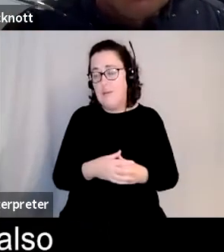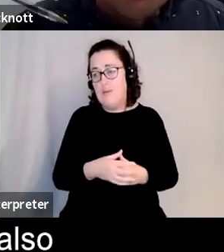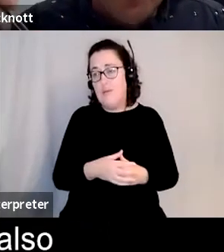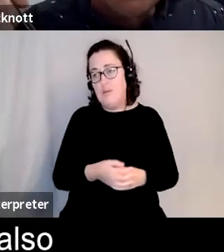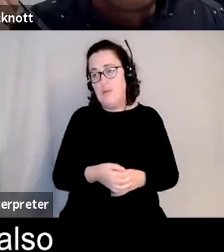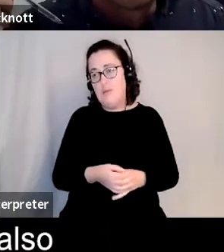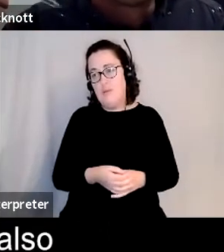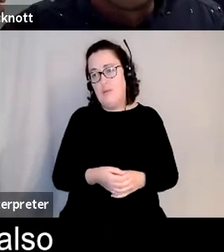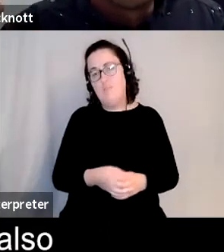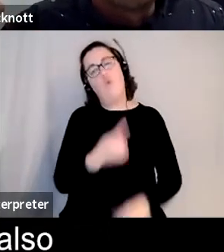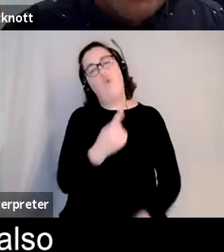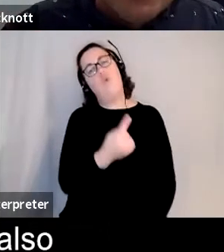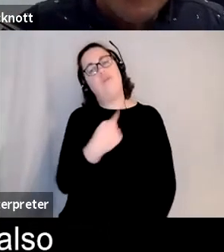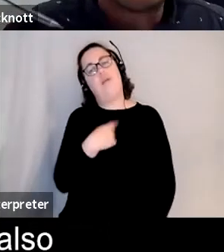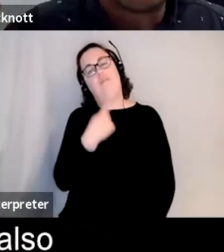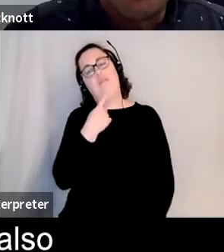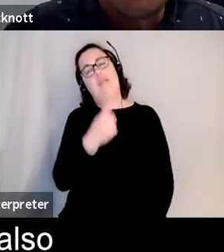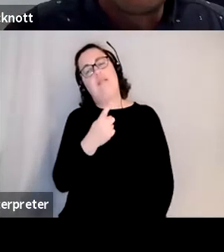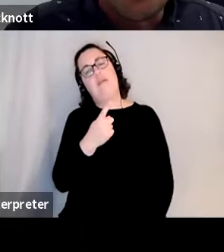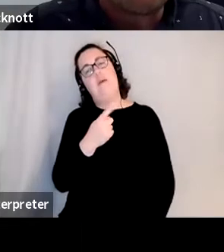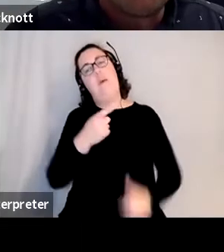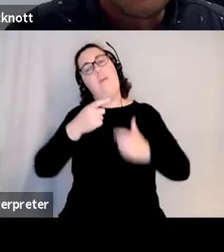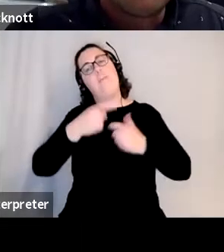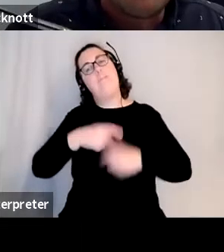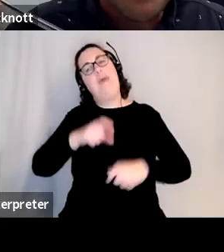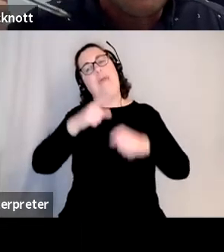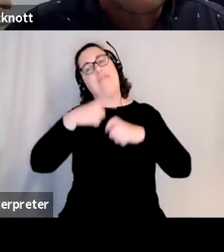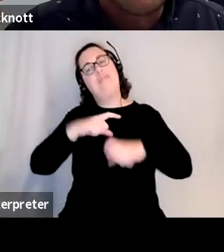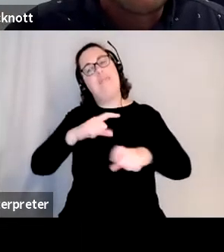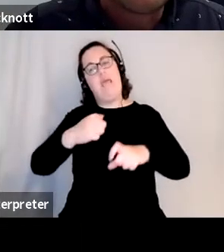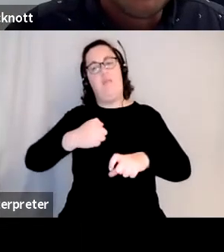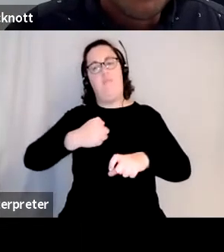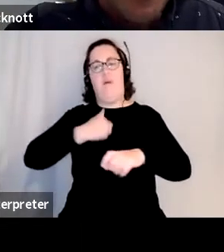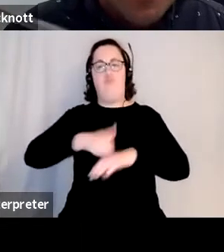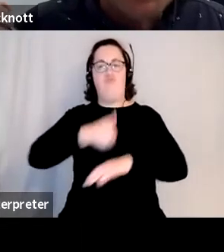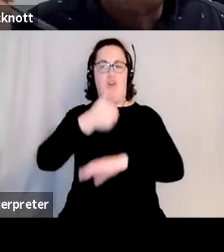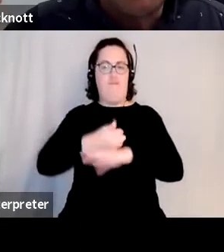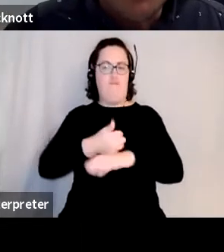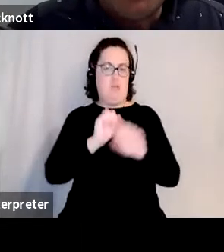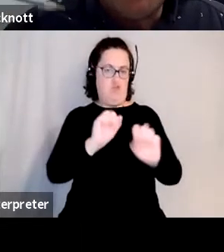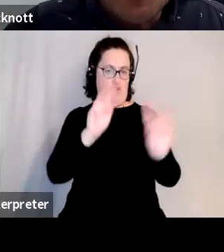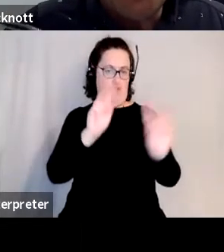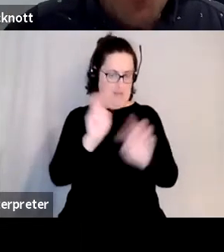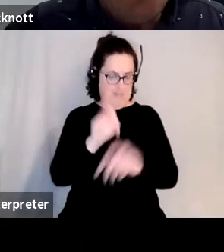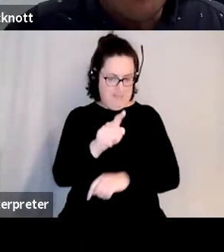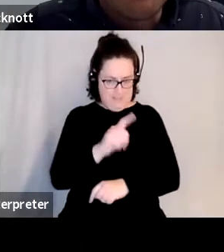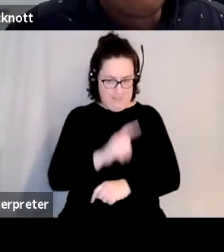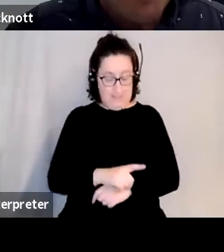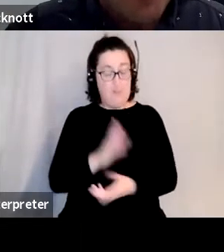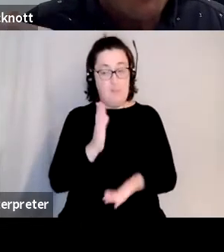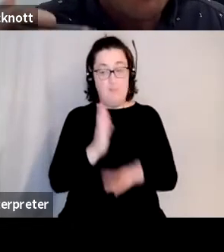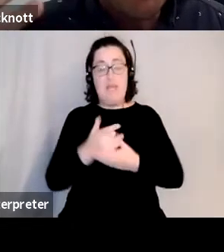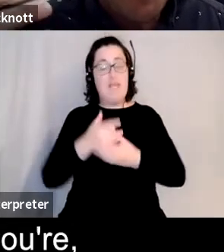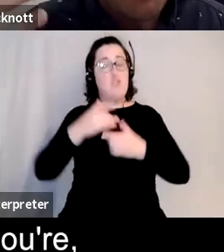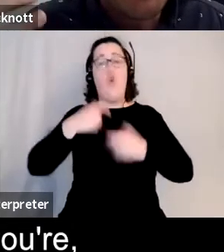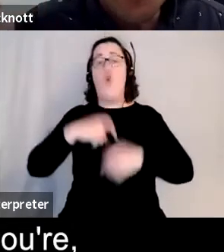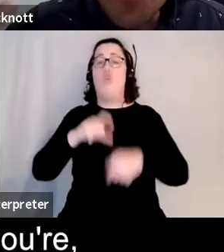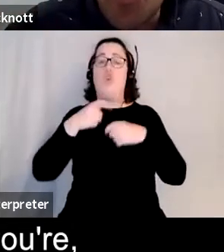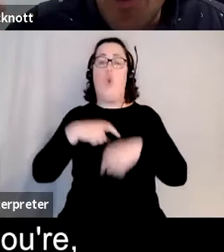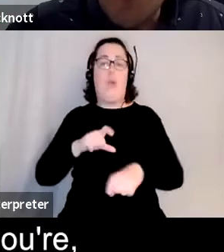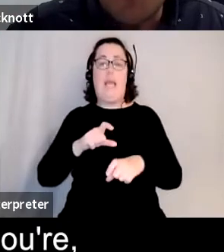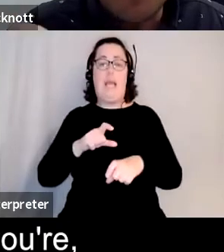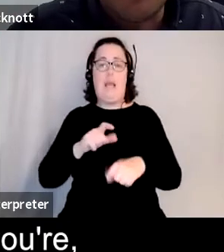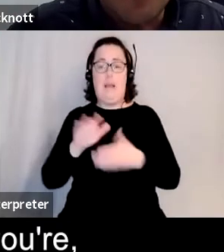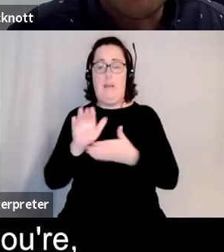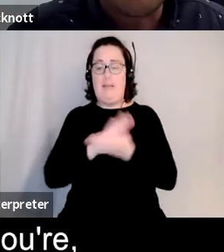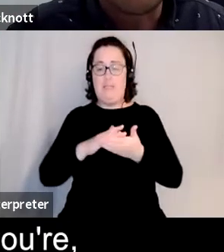also used the phrase you know maintaining my recovery again it's it's it's something that that is ongoing that we we continue